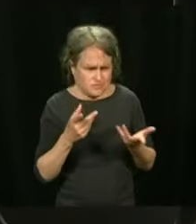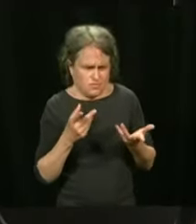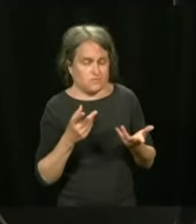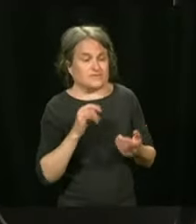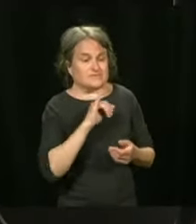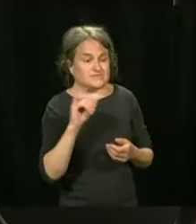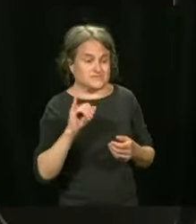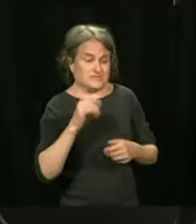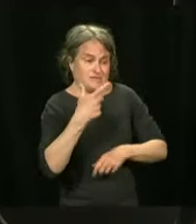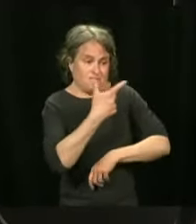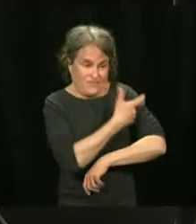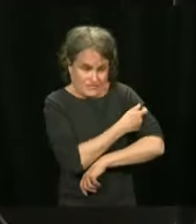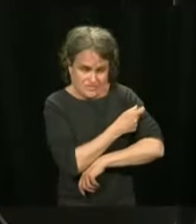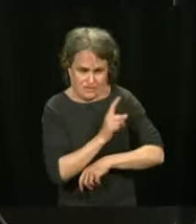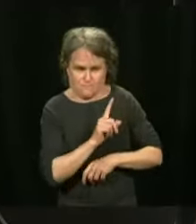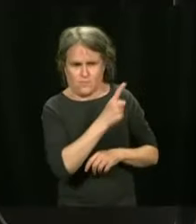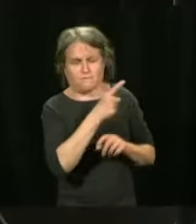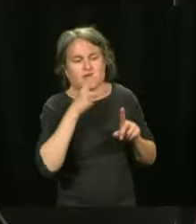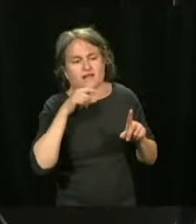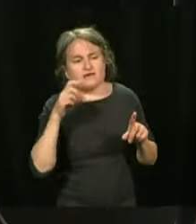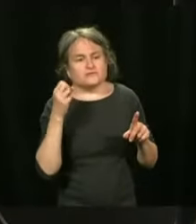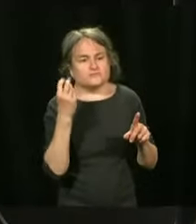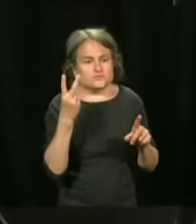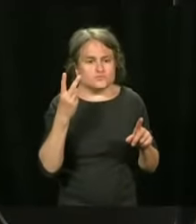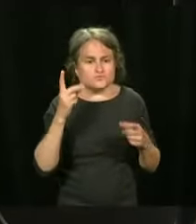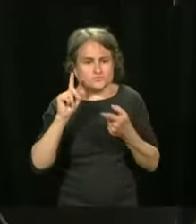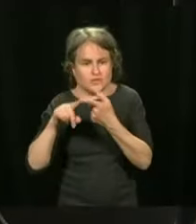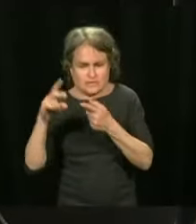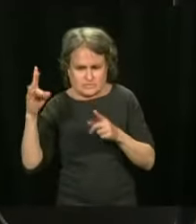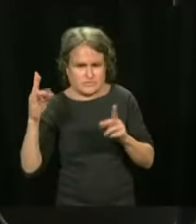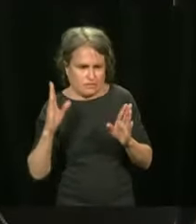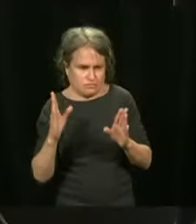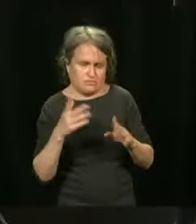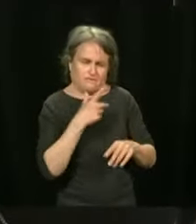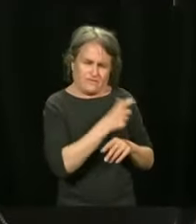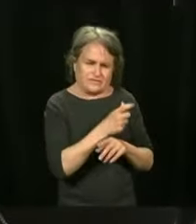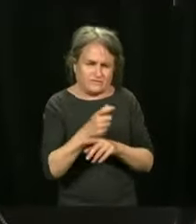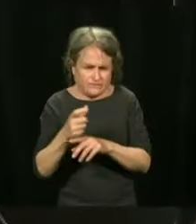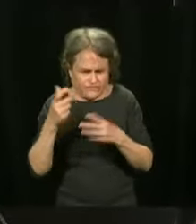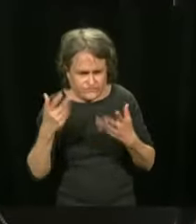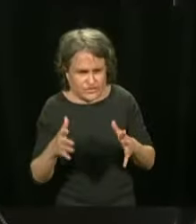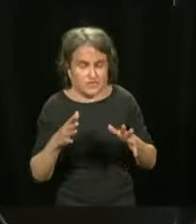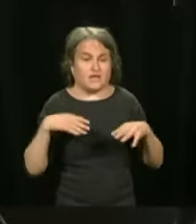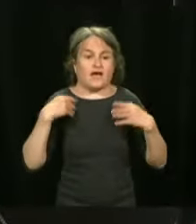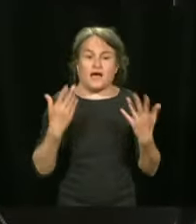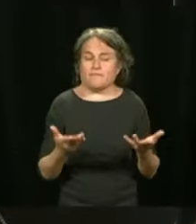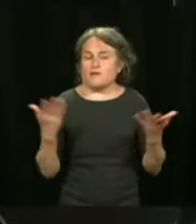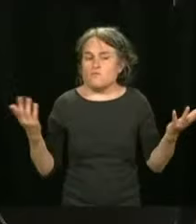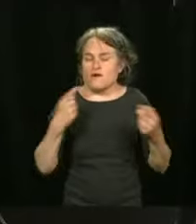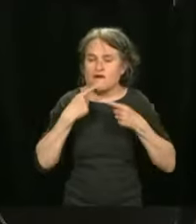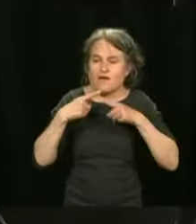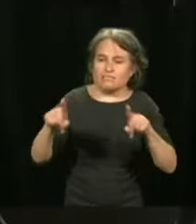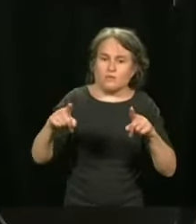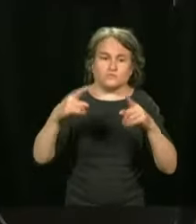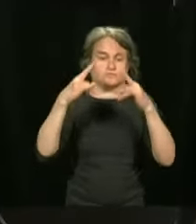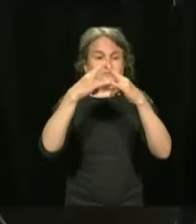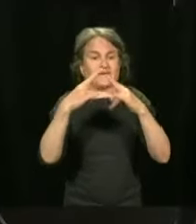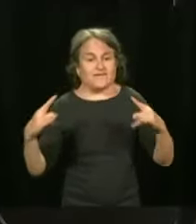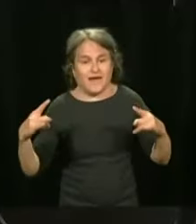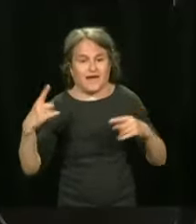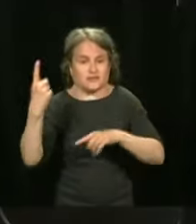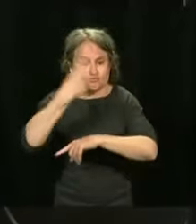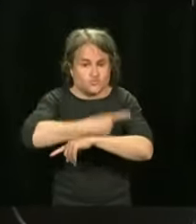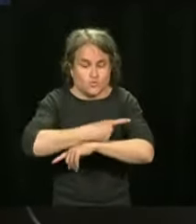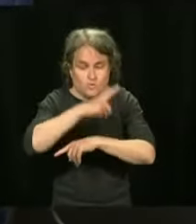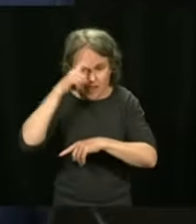a first dose, what news can we give for day camps that have been waiting for the green light for so long? Can we finally say yes, we will have